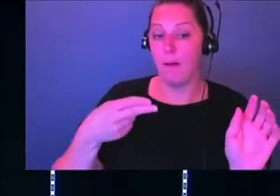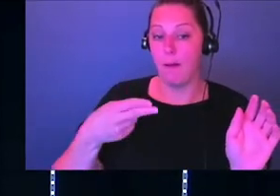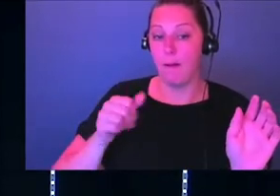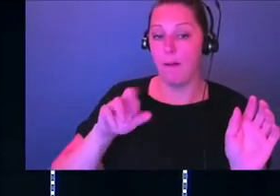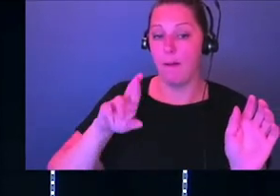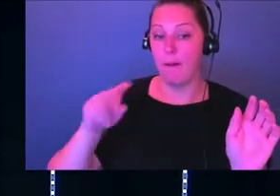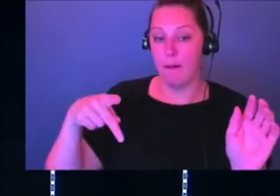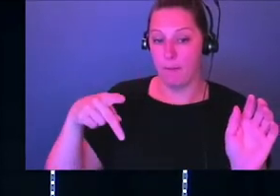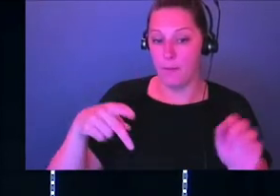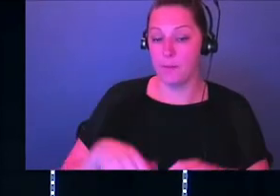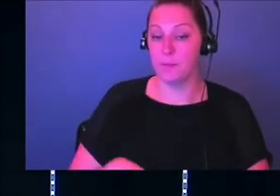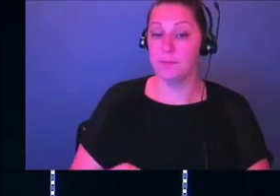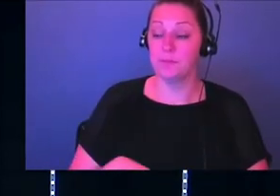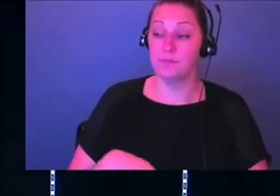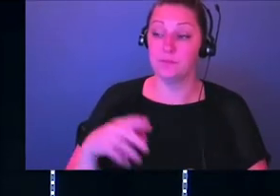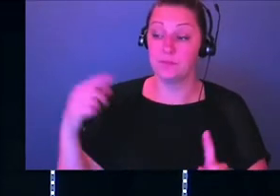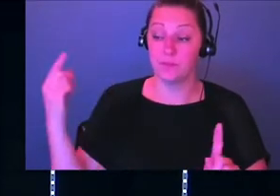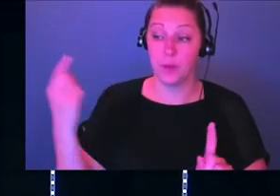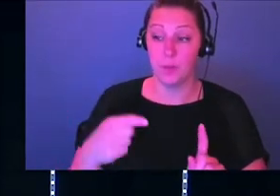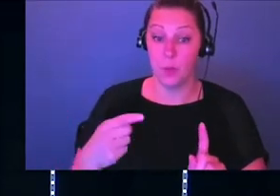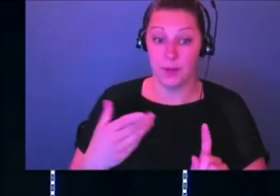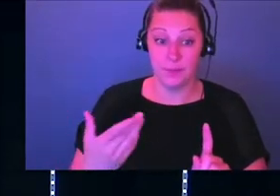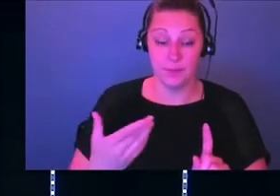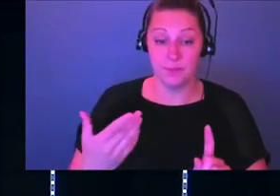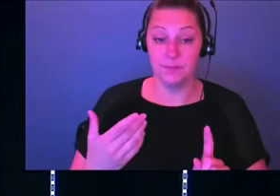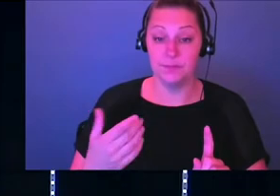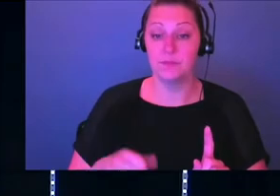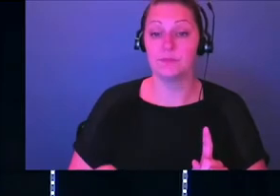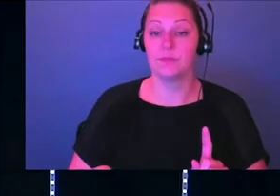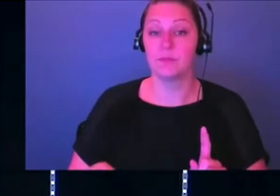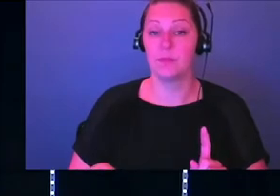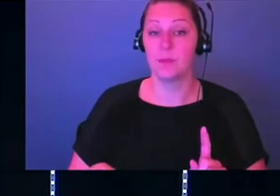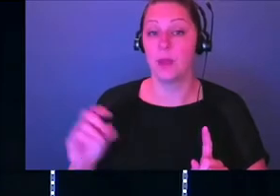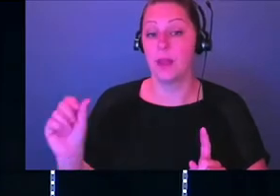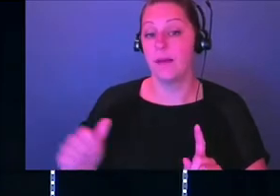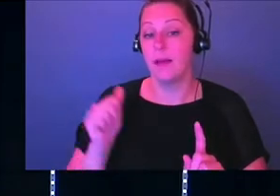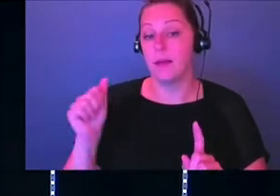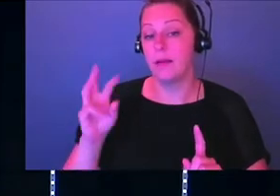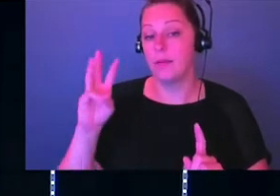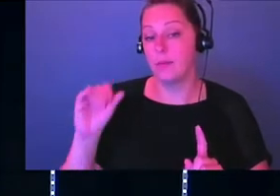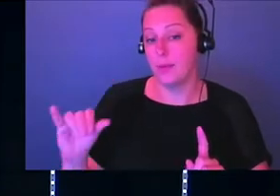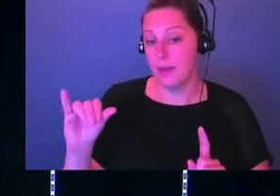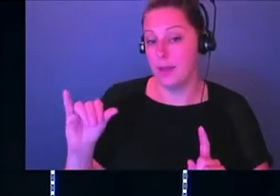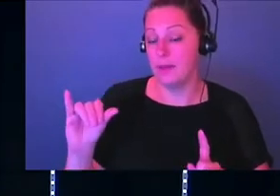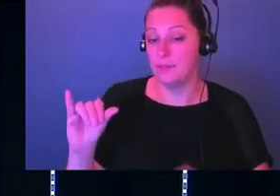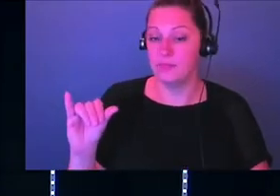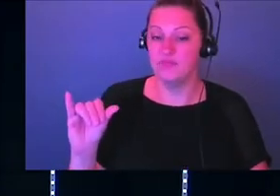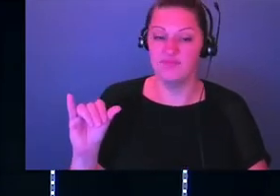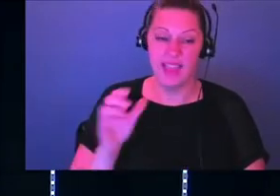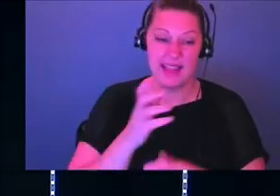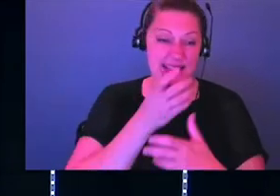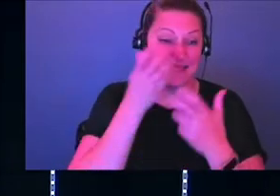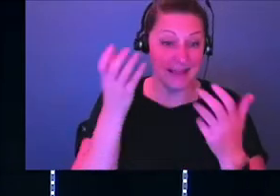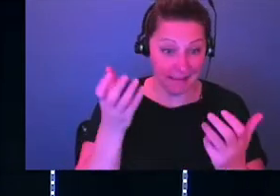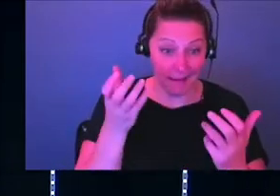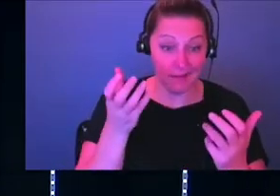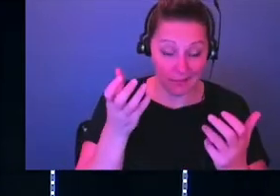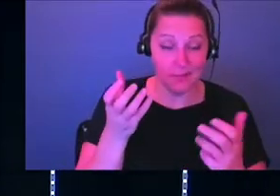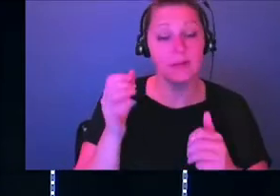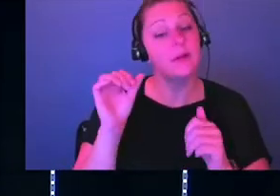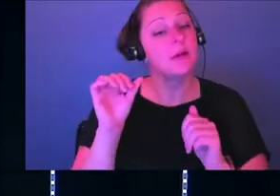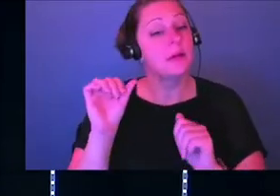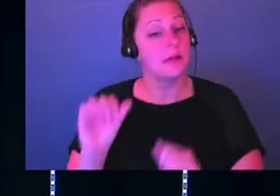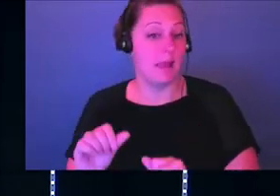So the point, okay, again, is it brings out the idea that another way, just like singing to God, that we can give God